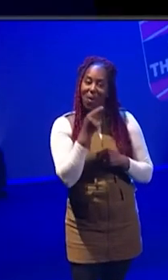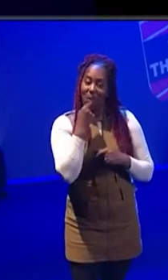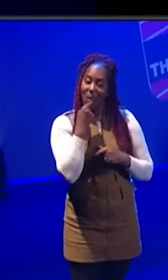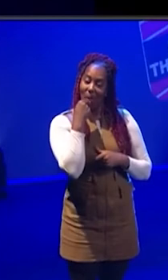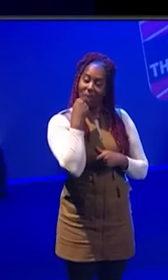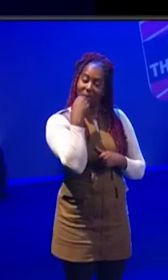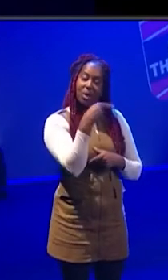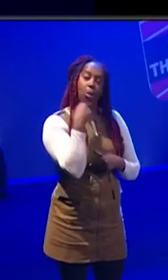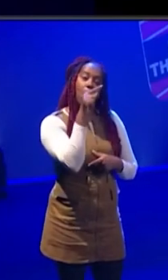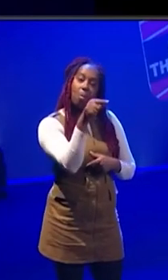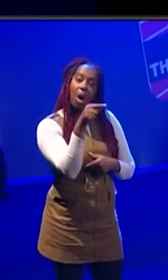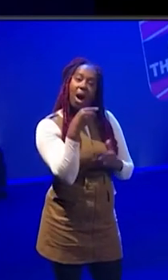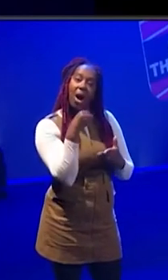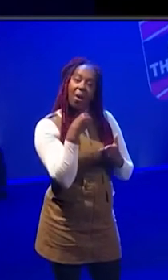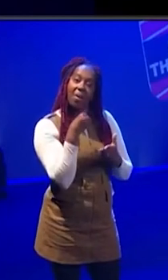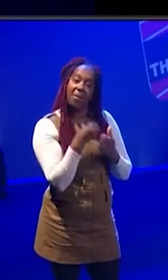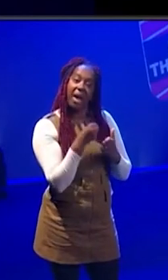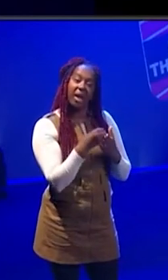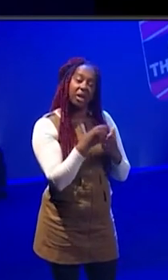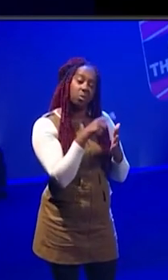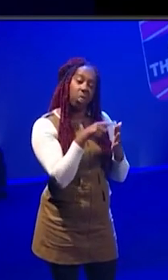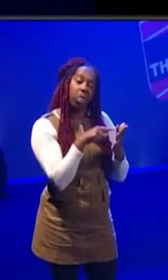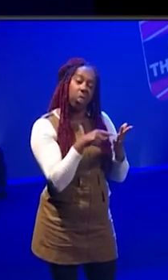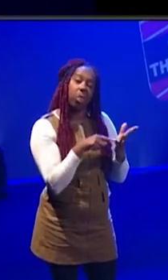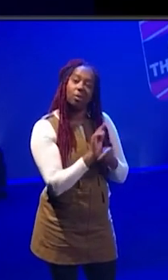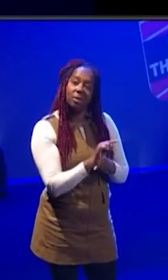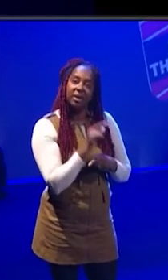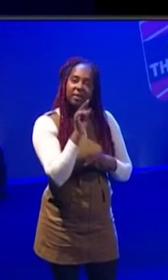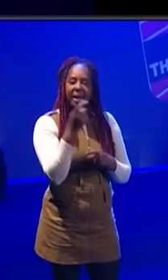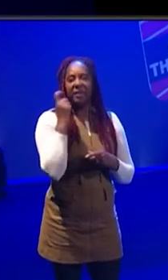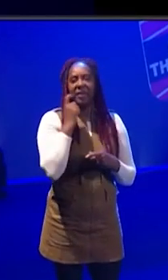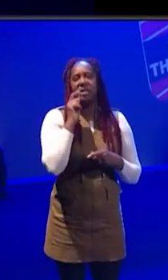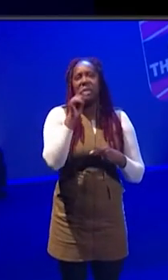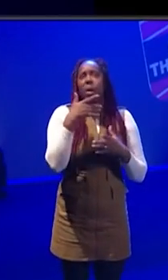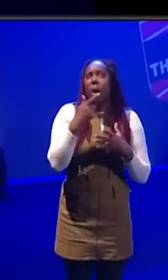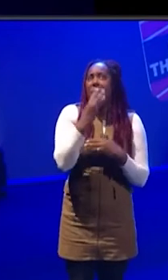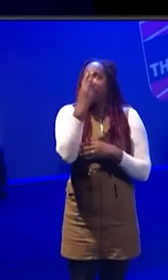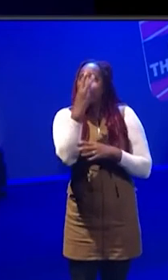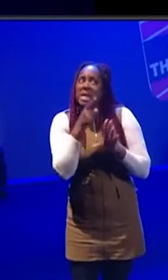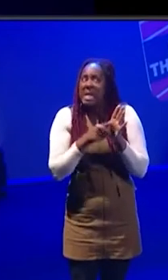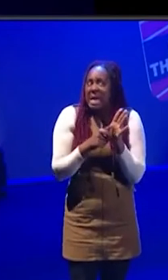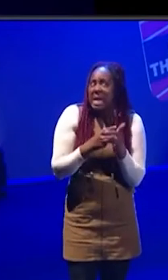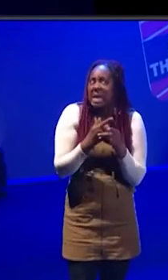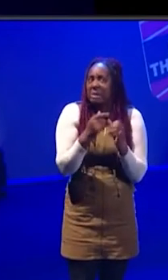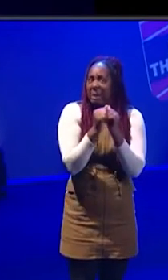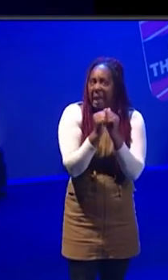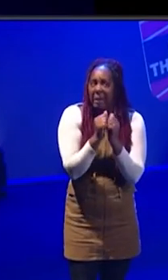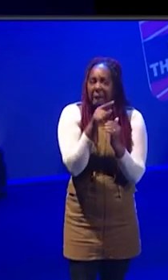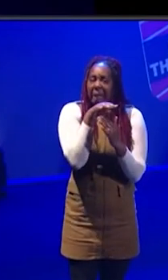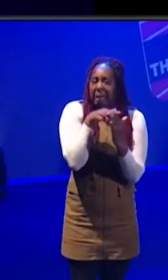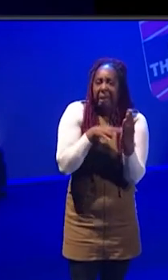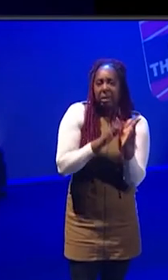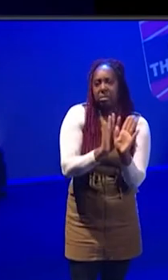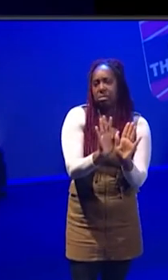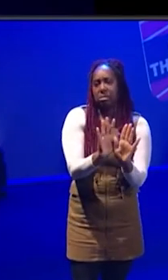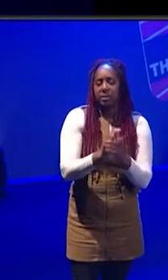just say, I charge this now. And that's much easier than trying to be like, oh, okay, well, maybe in three years I'll get a pay rise. But, yeah.